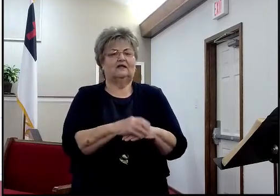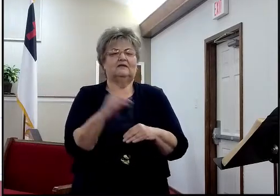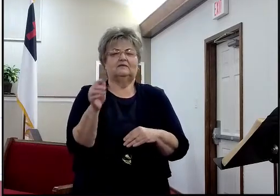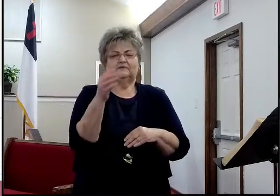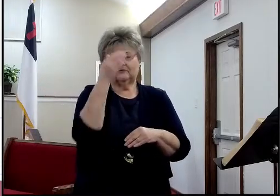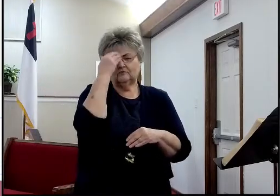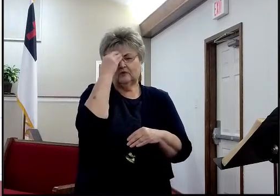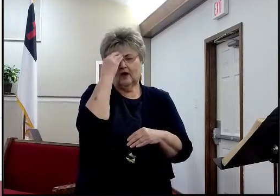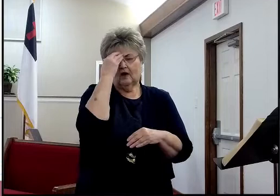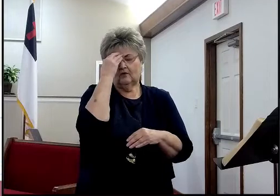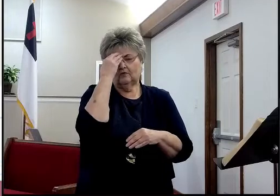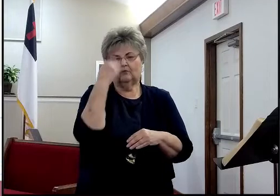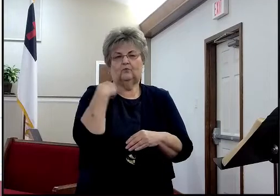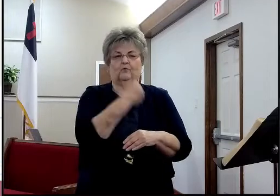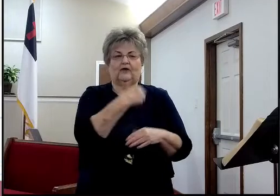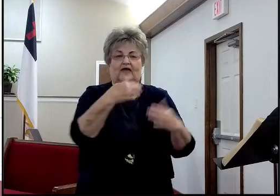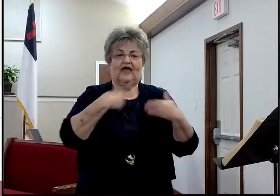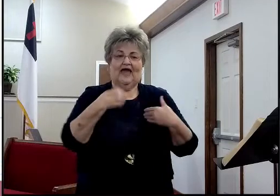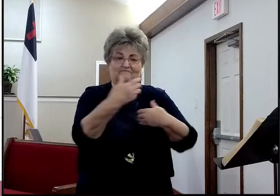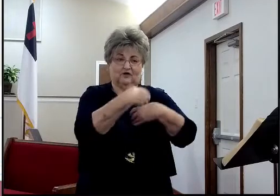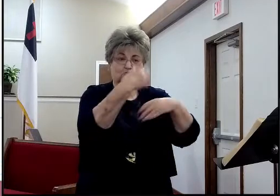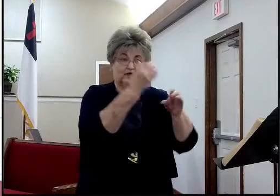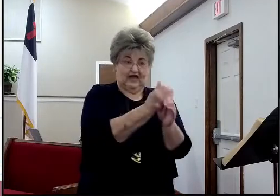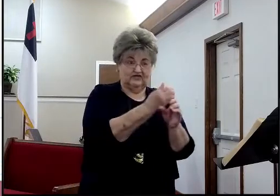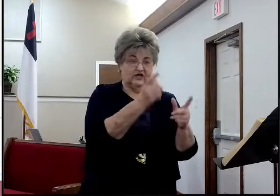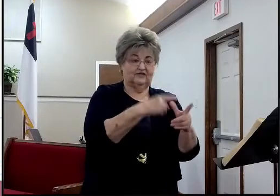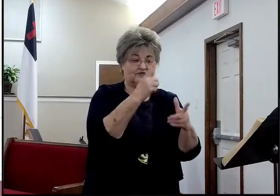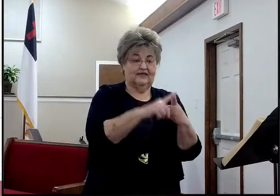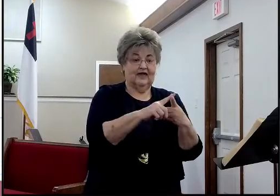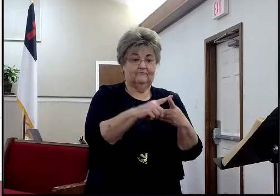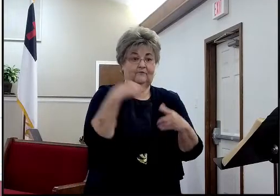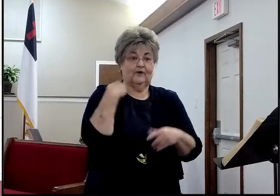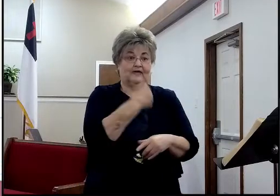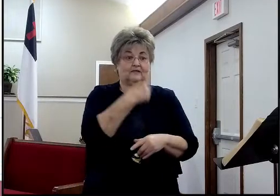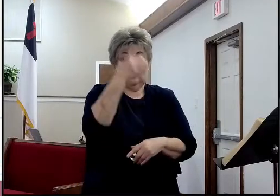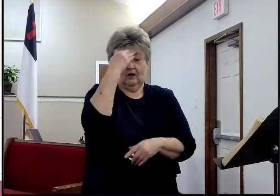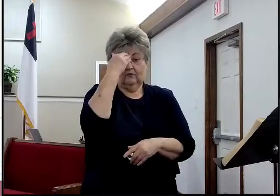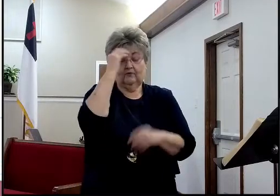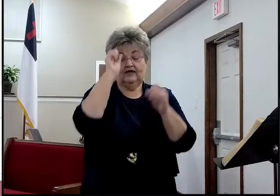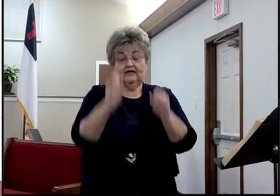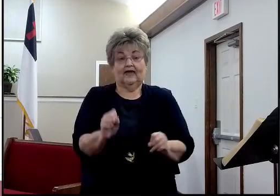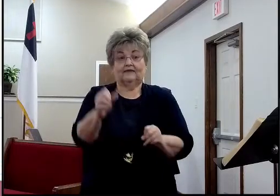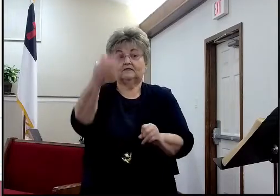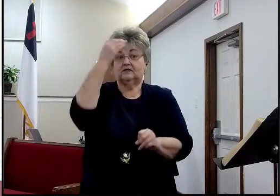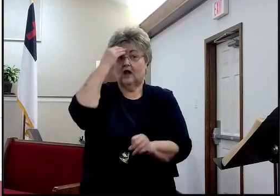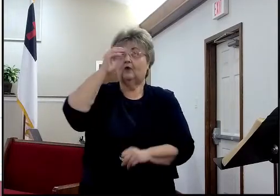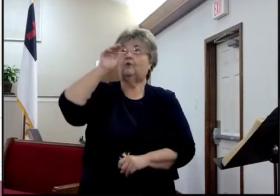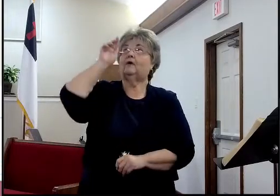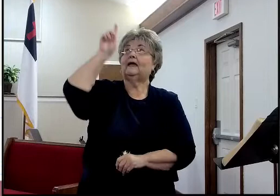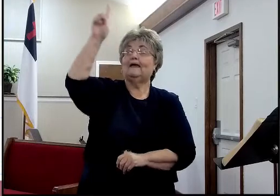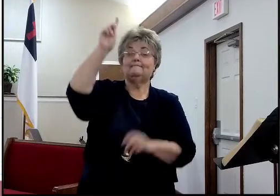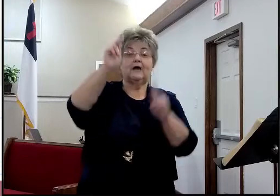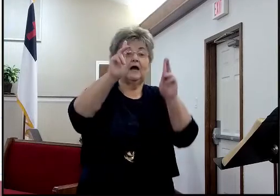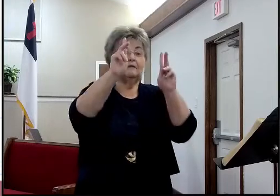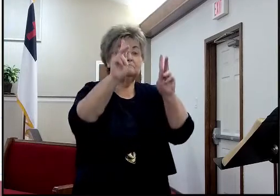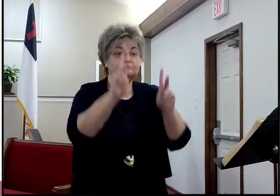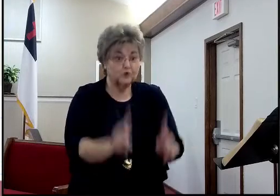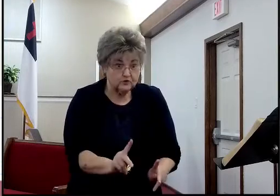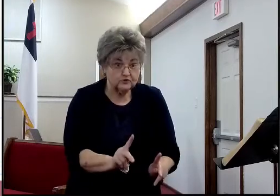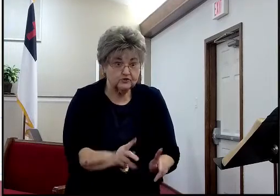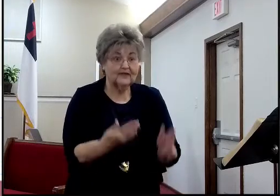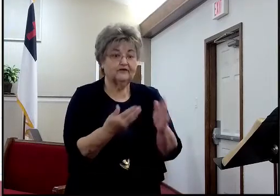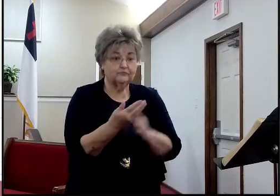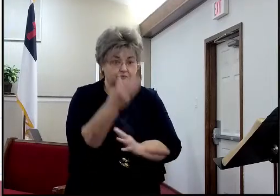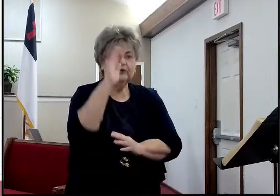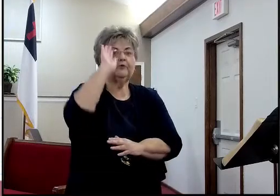what do we know about God personally? We can personally know him greater through his word, because this is a special revelation, revealing who he is. That means the